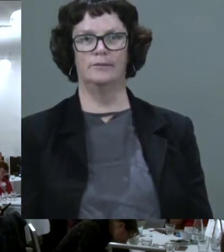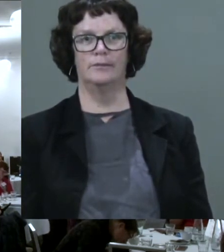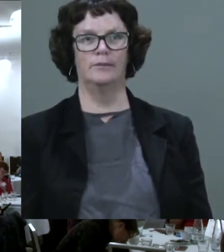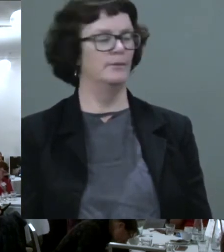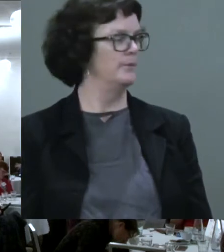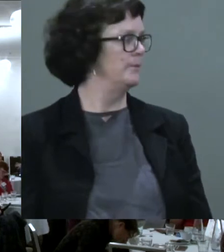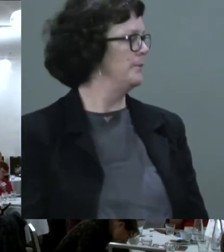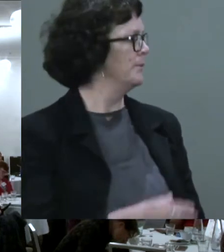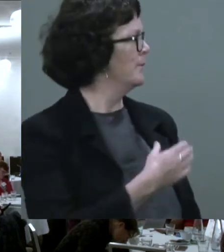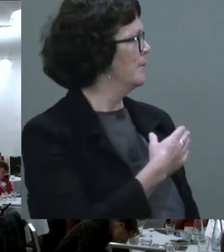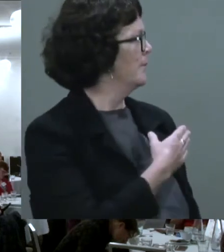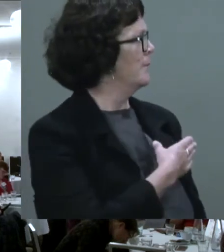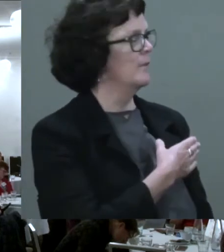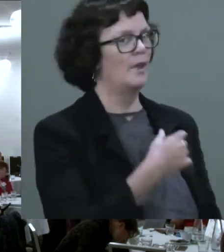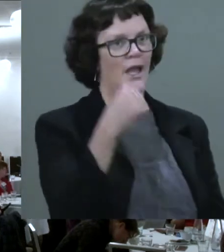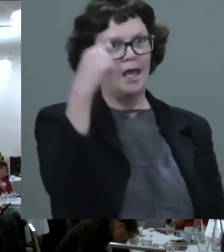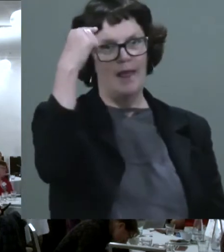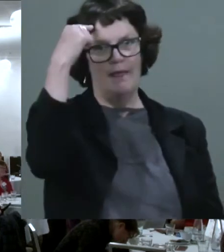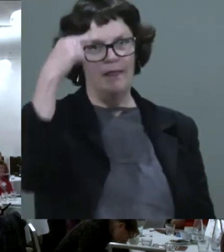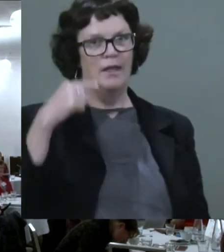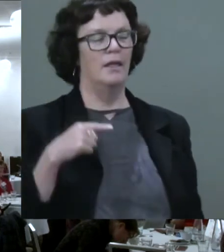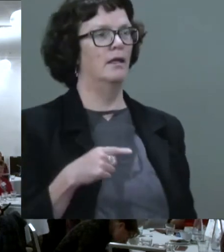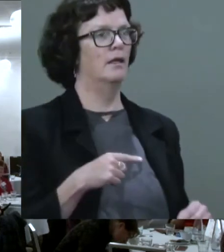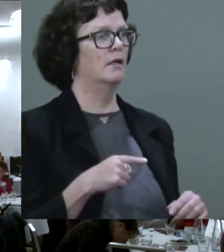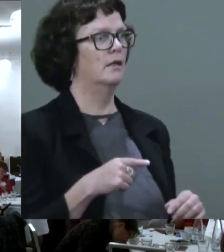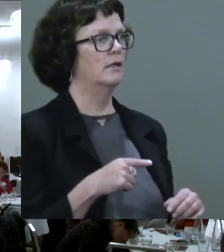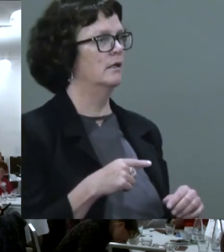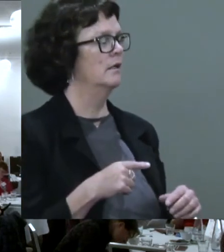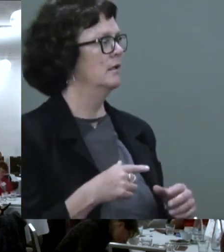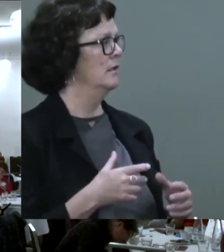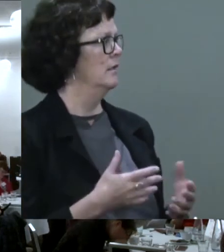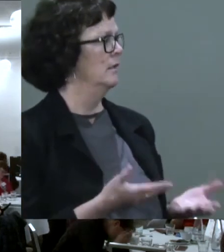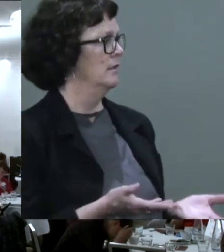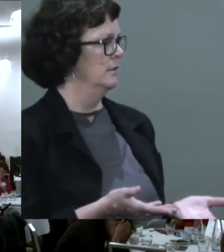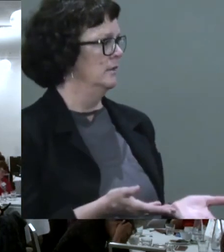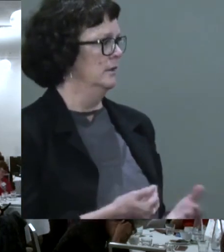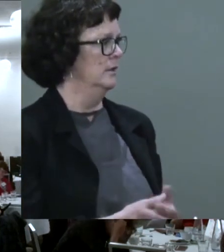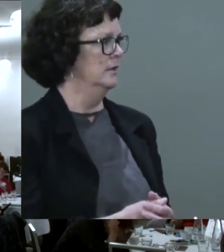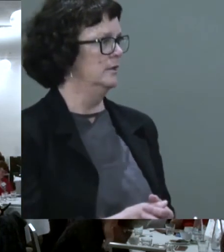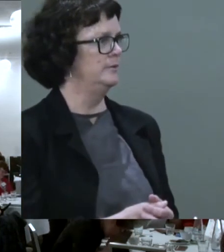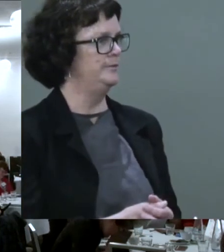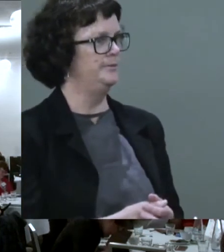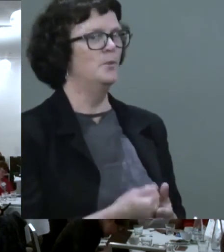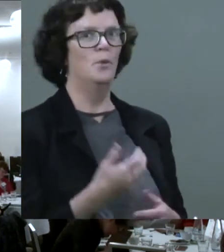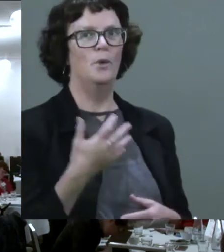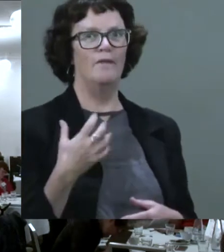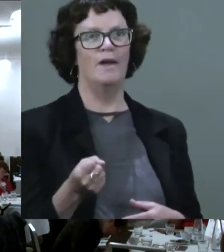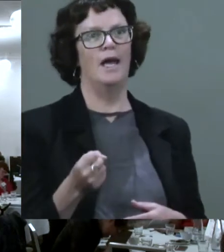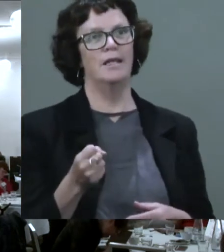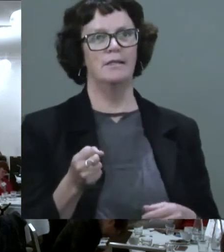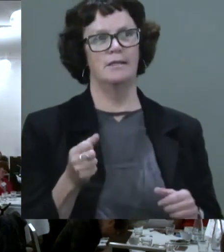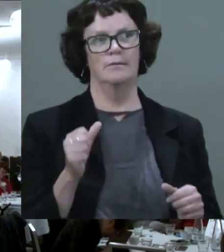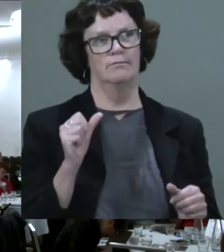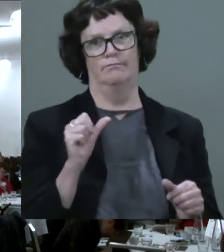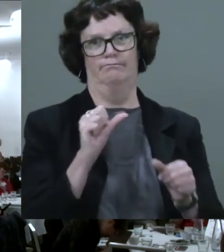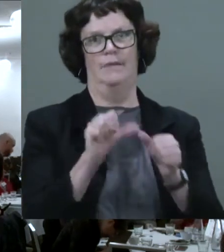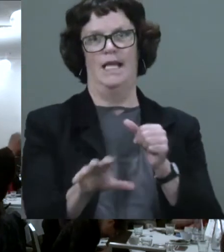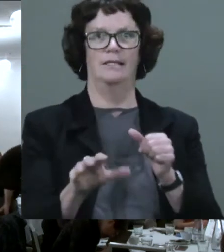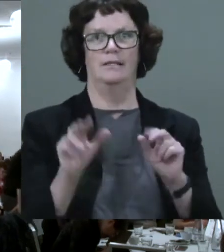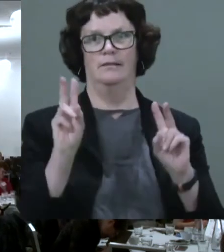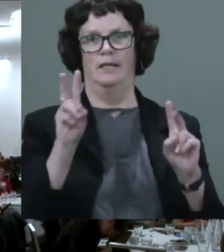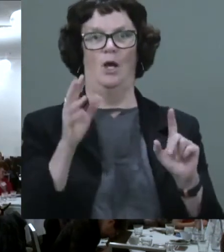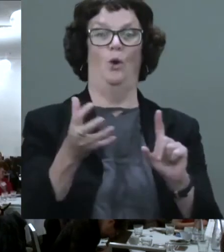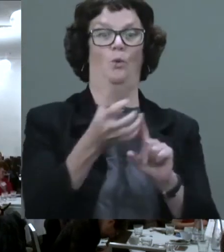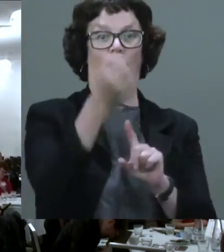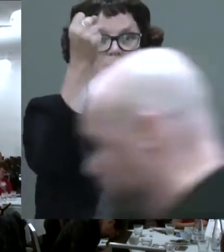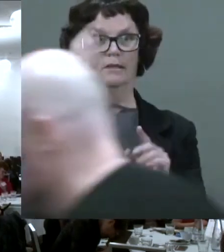I think, as Jordan outlined, we've had some, let's call it, excellent wins. But as